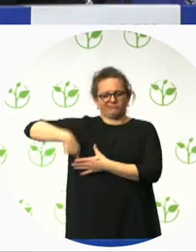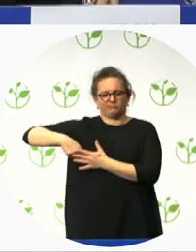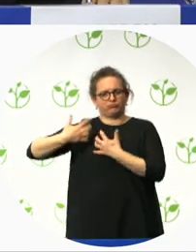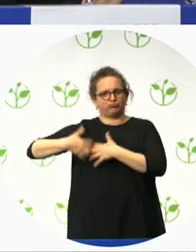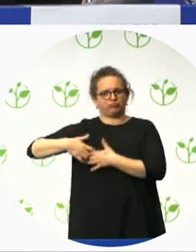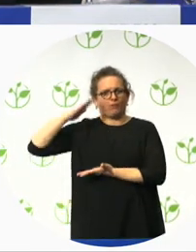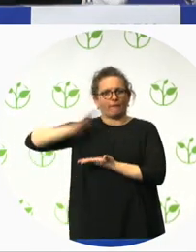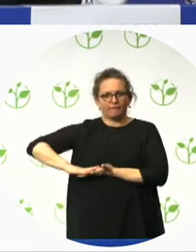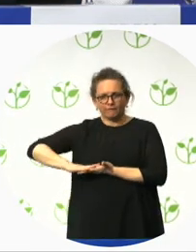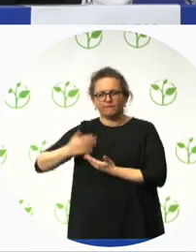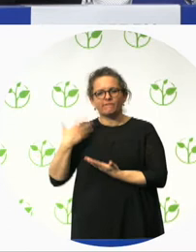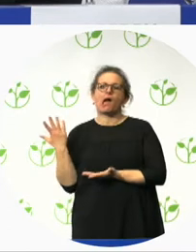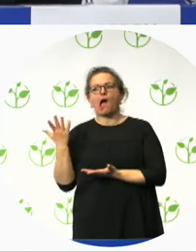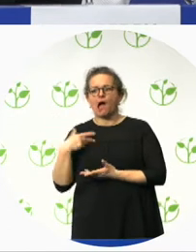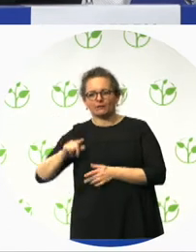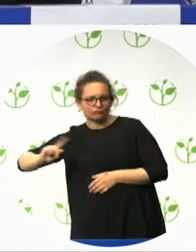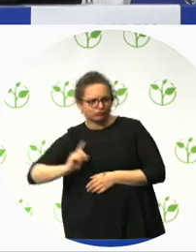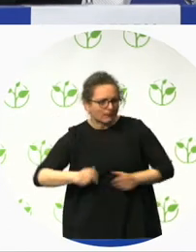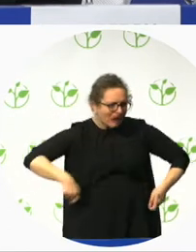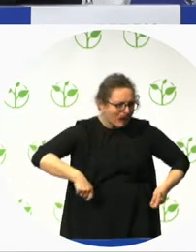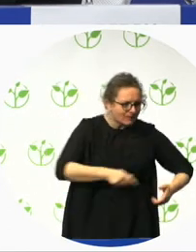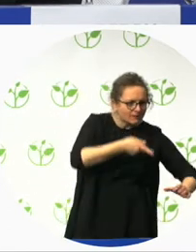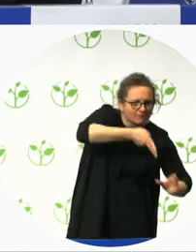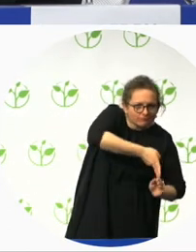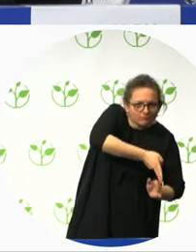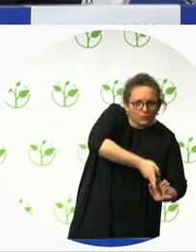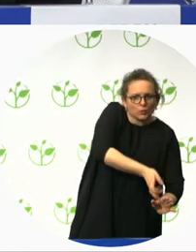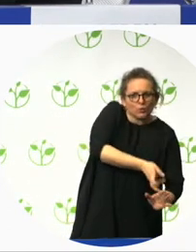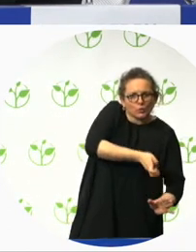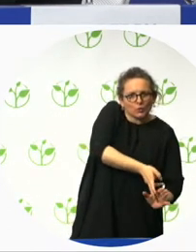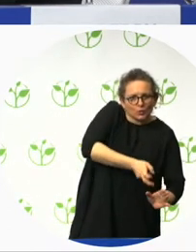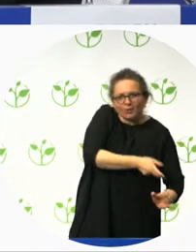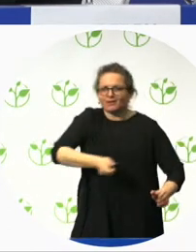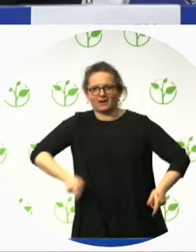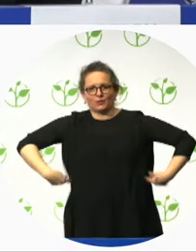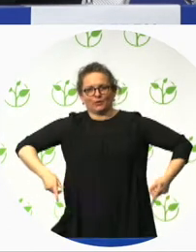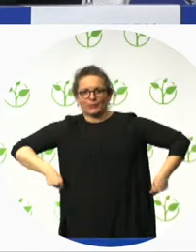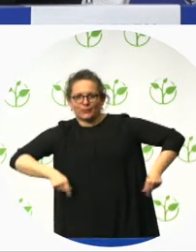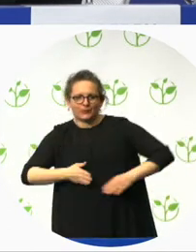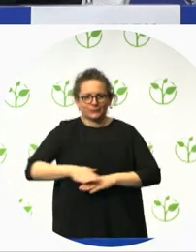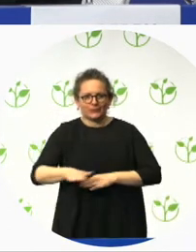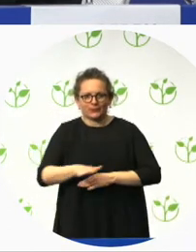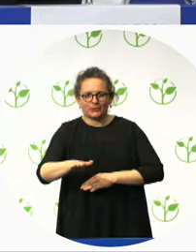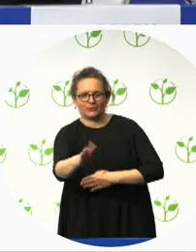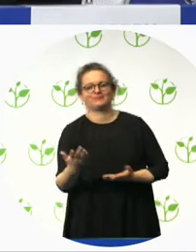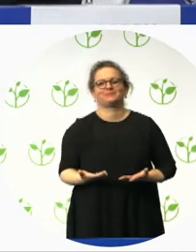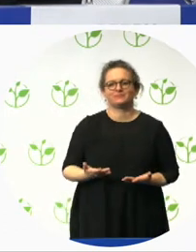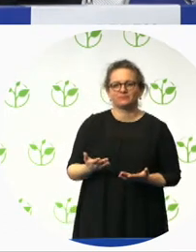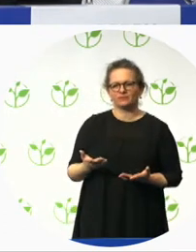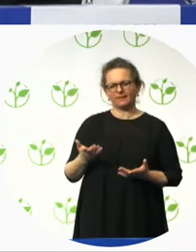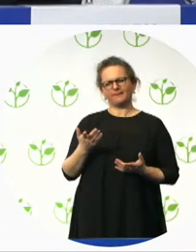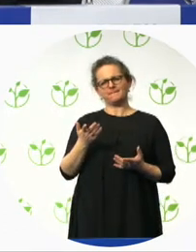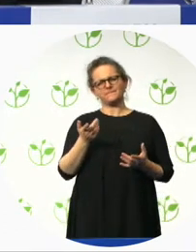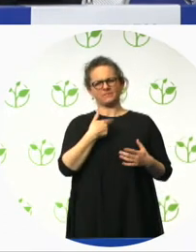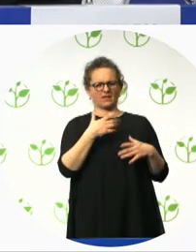So we actually teamed up with the John F. Butzer Center for Research. And we conducted a scientific research study on this. This is